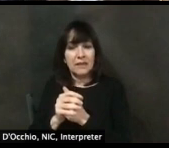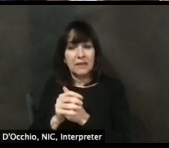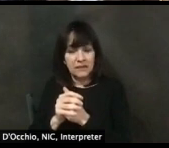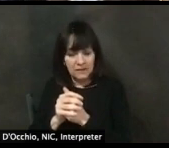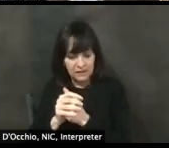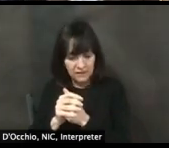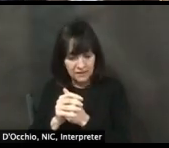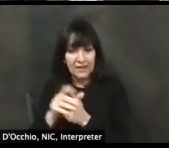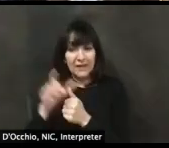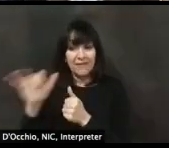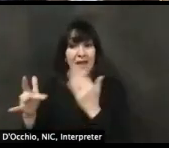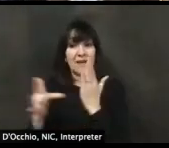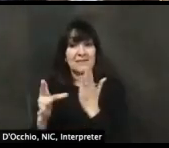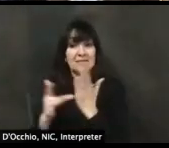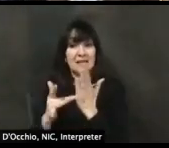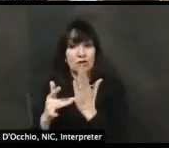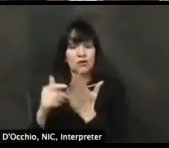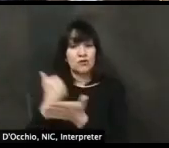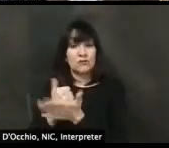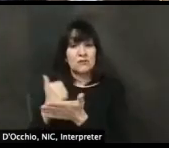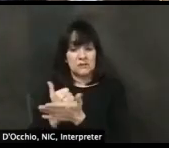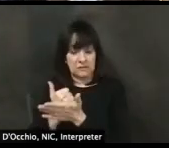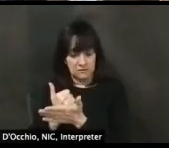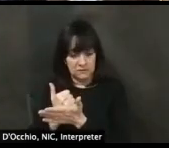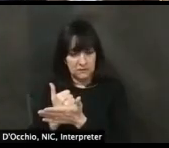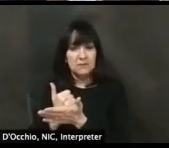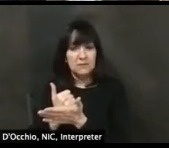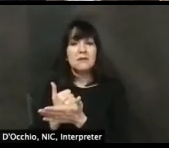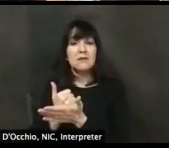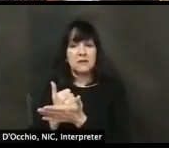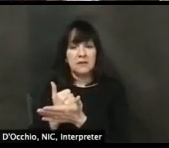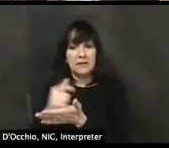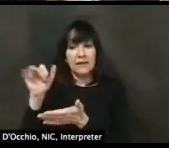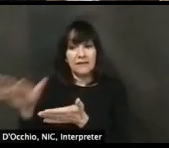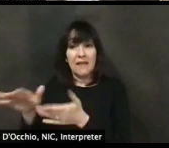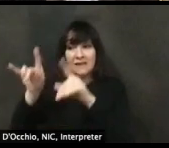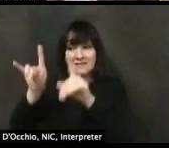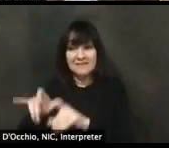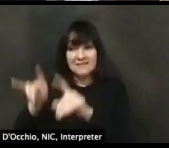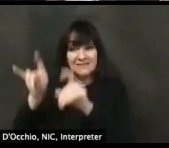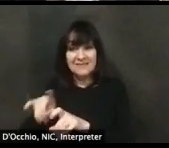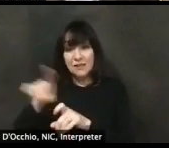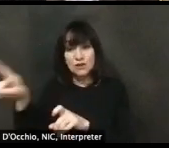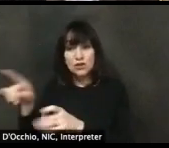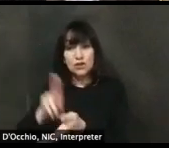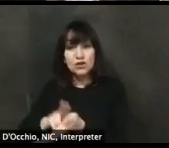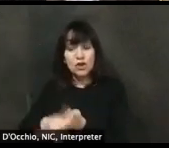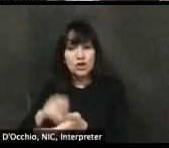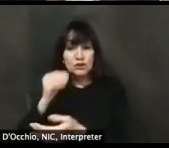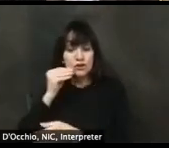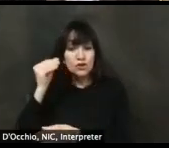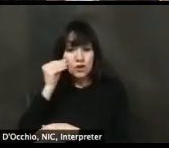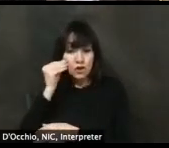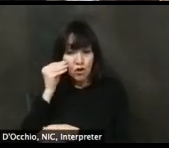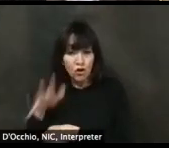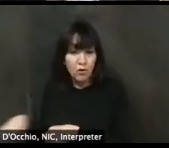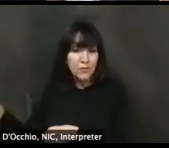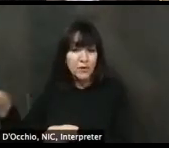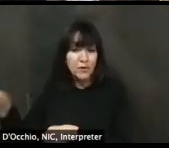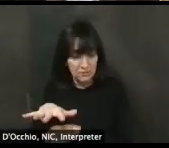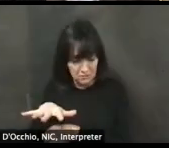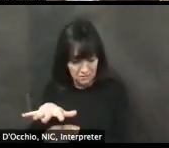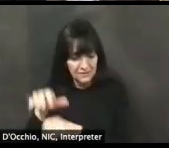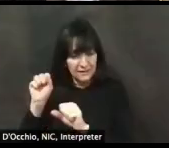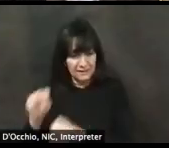assistance, we are now doing universal testing with long-term care facilities across the state so that we can better help